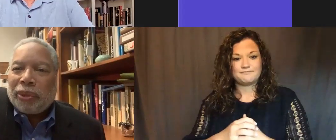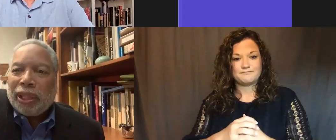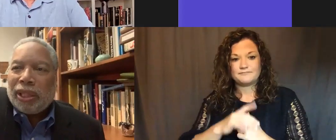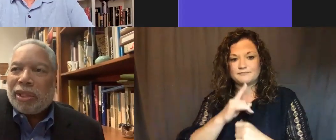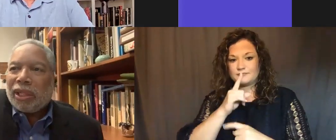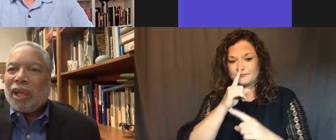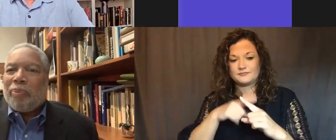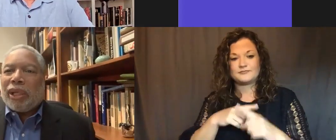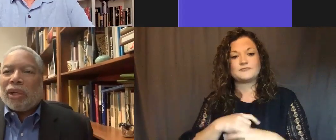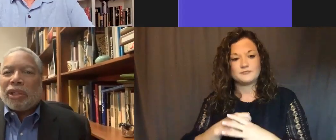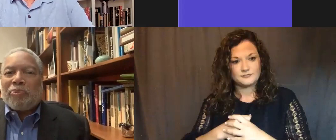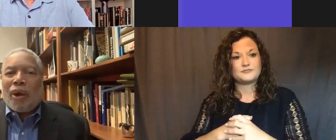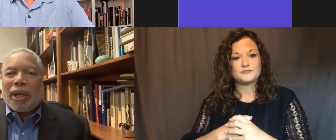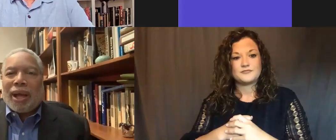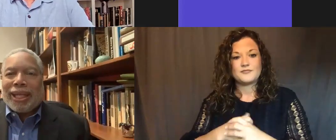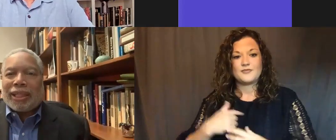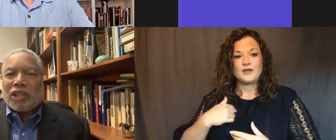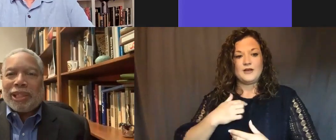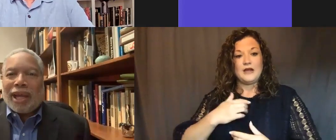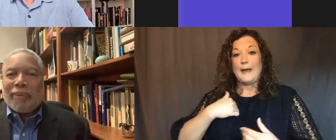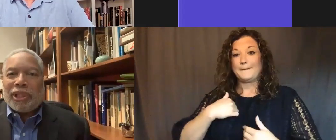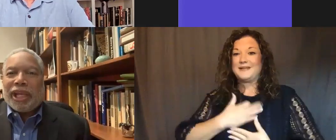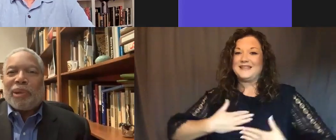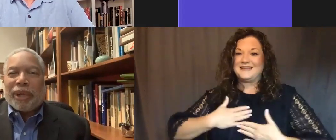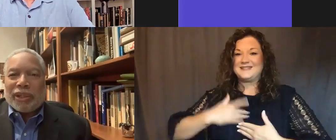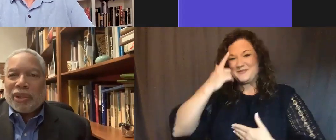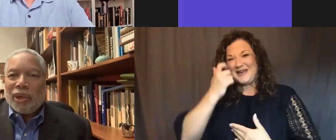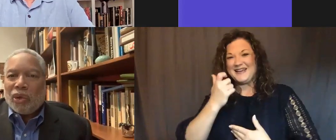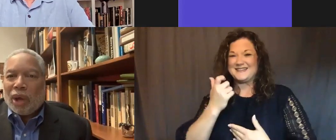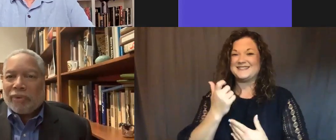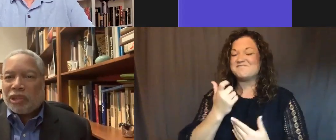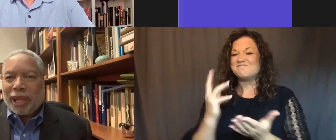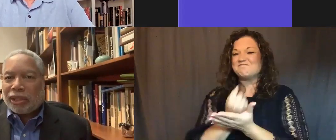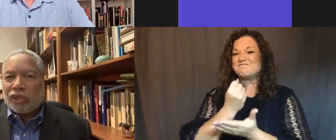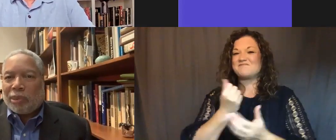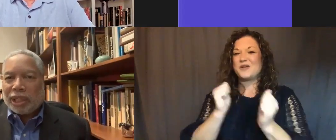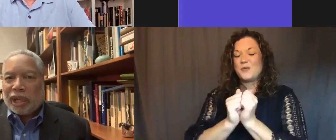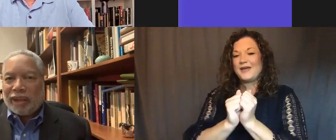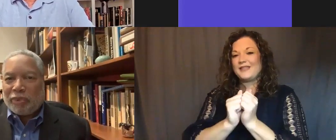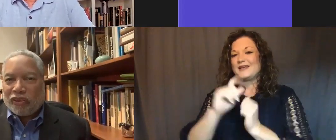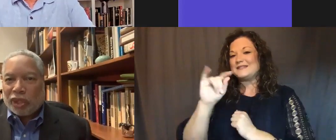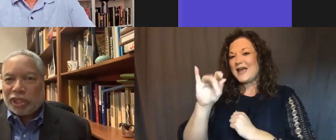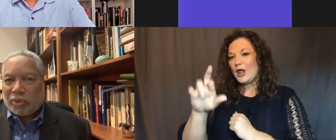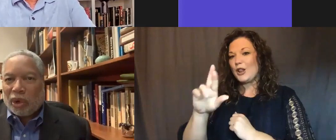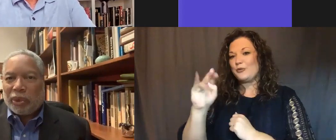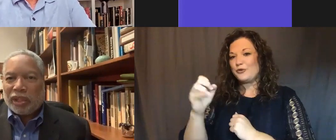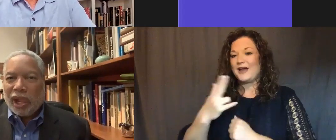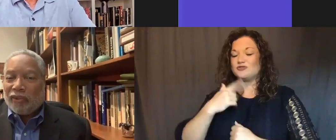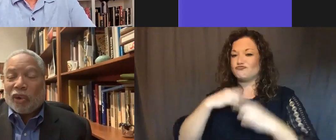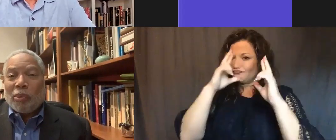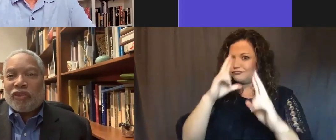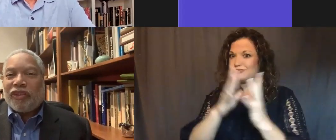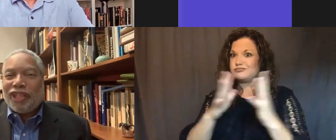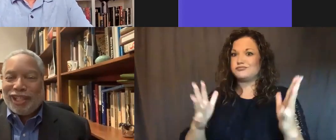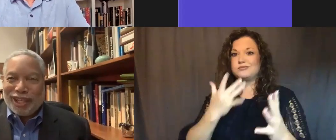I'm pleased because, in part, I get to spend time with Taylor Branch, who I respect so much and I have been fortunate to work with